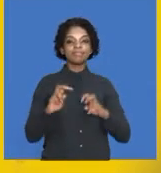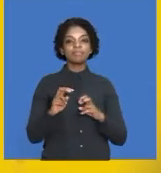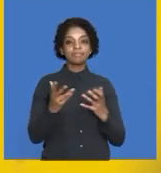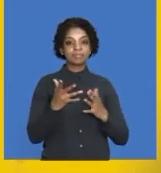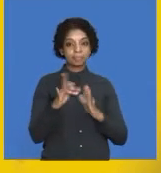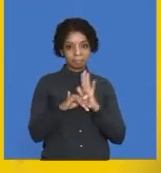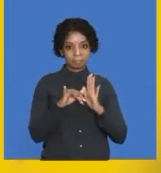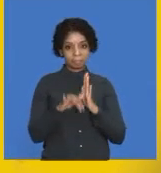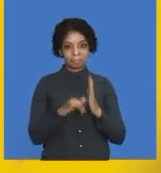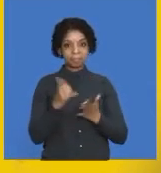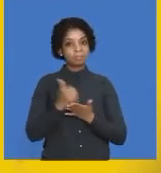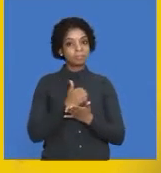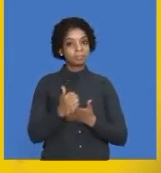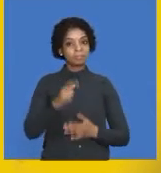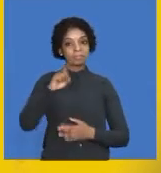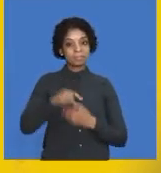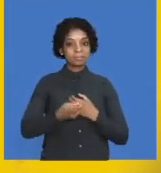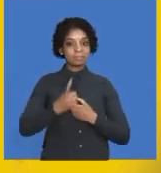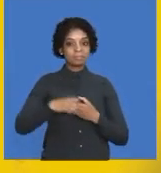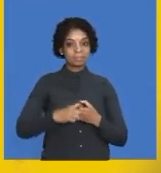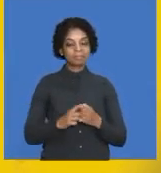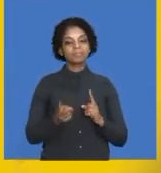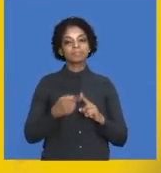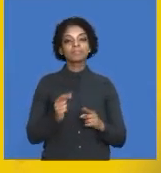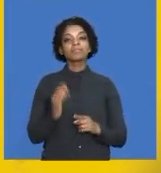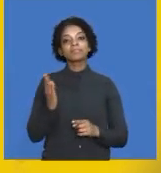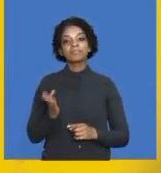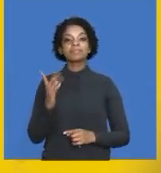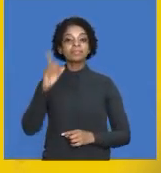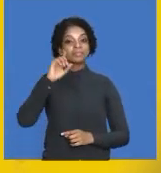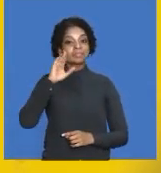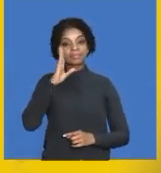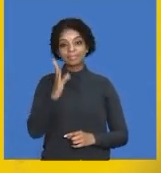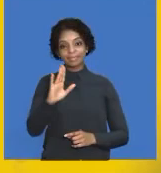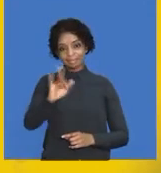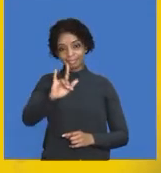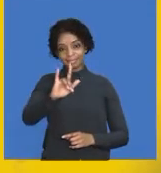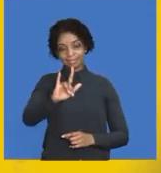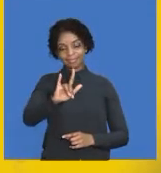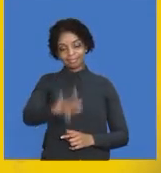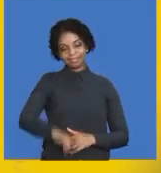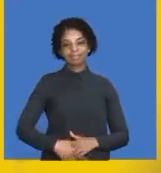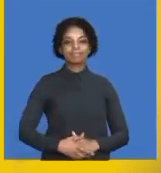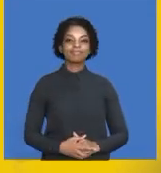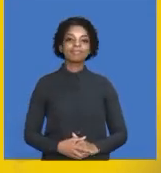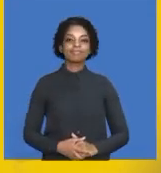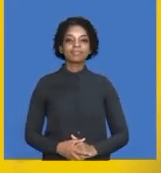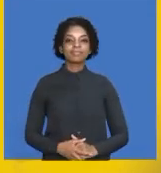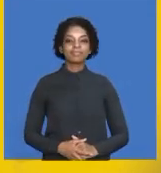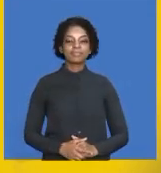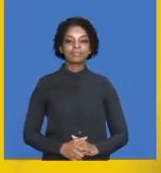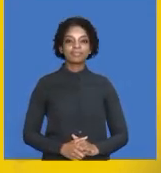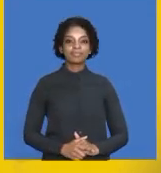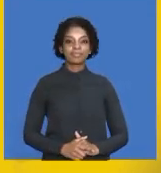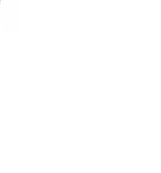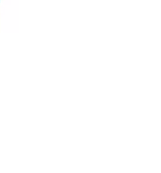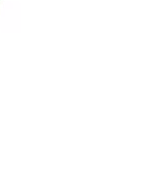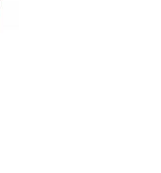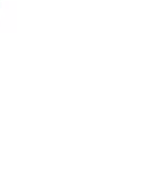YouTube, so please subscribe and give them a big thumbs up. From me, Luni, Pumza, and Ashraf, thank you and goodbye.